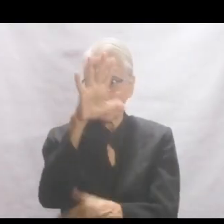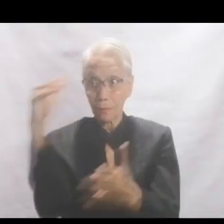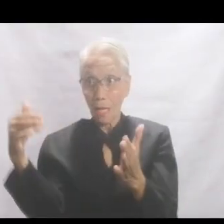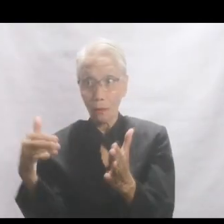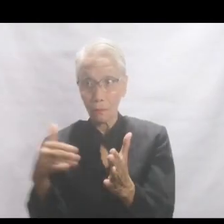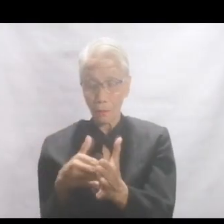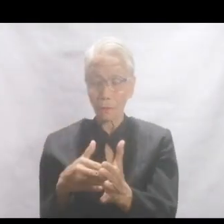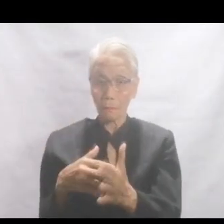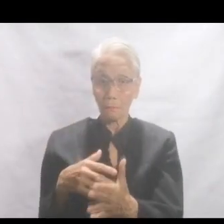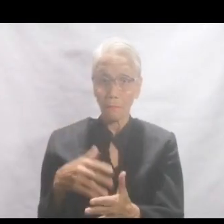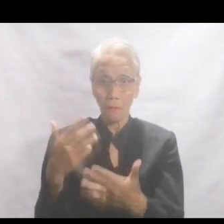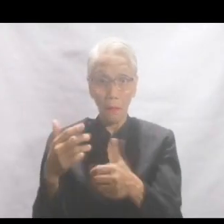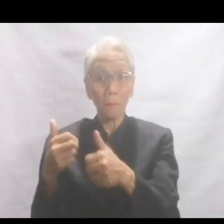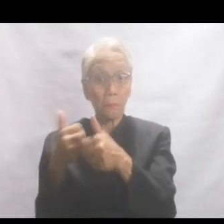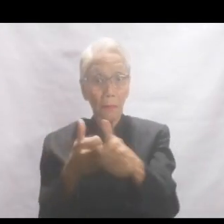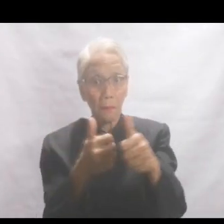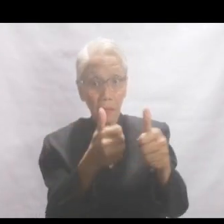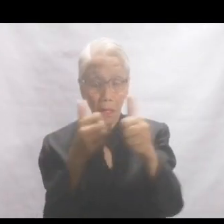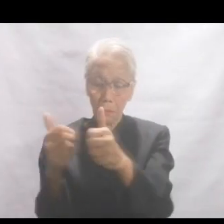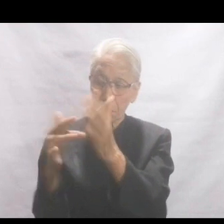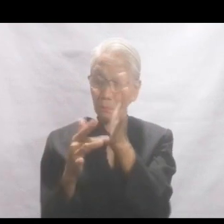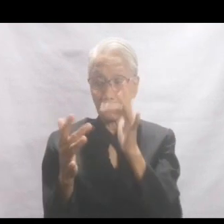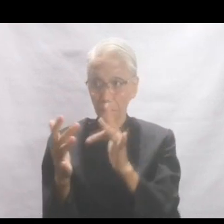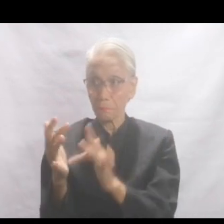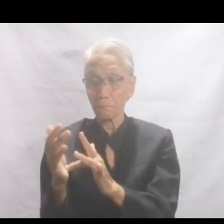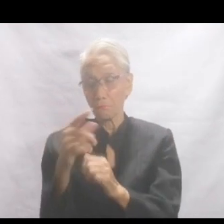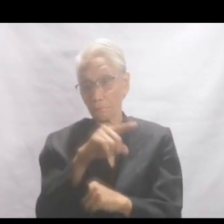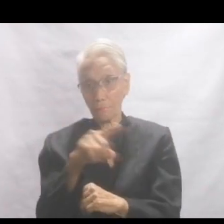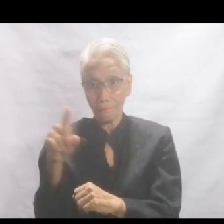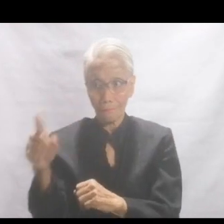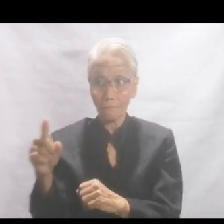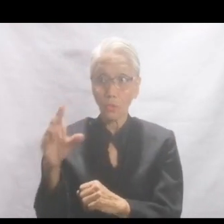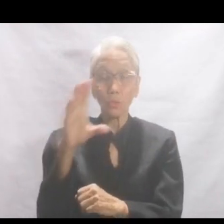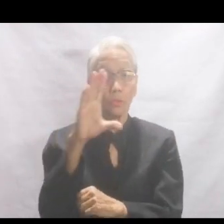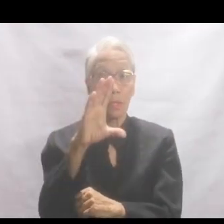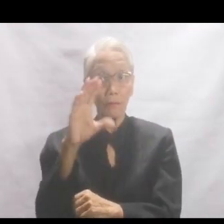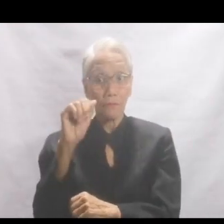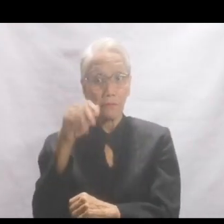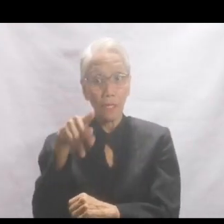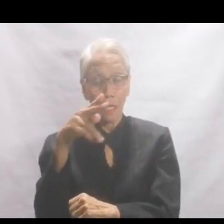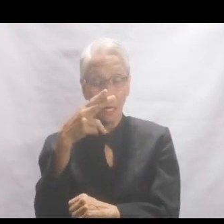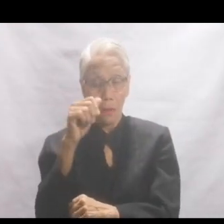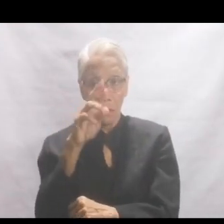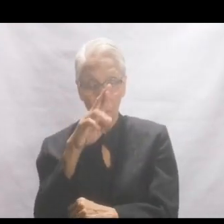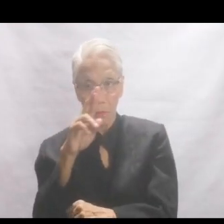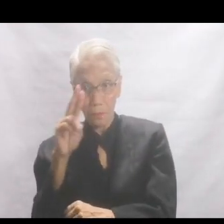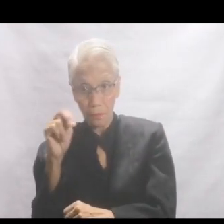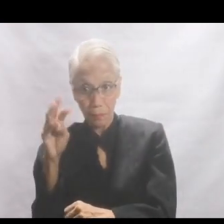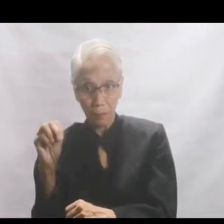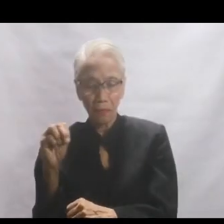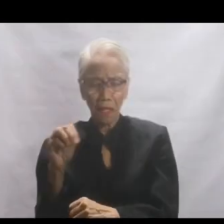were fed followed Jesus to his retreat to Capernaum. Pero, may remark si Jesus sa kanila.